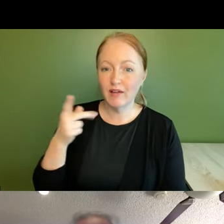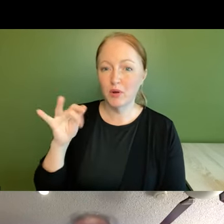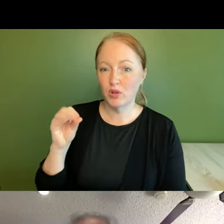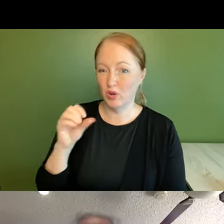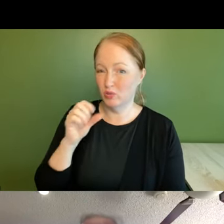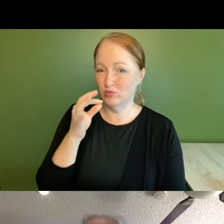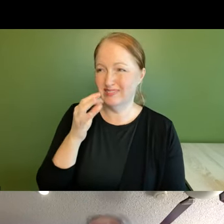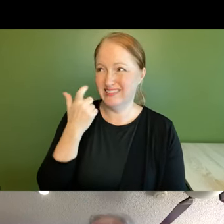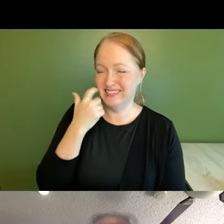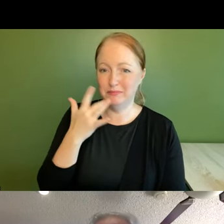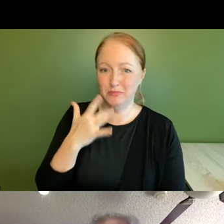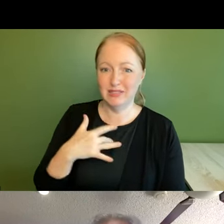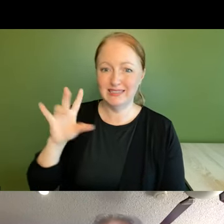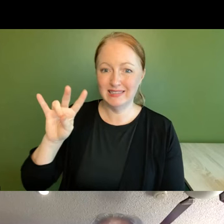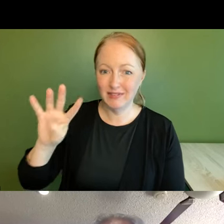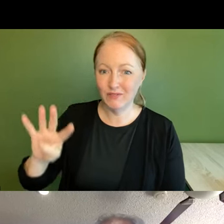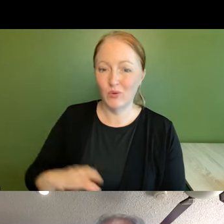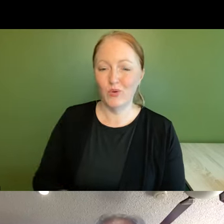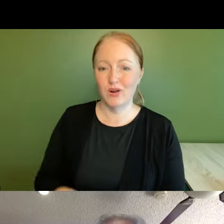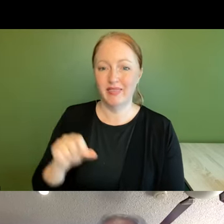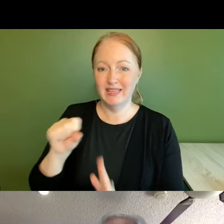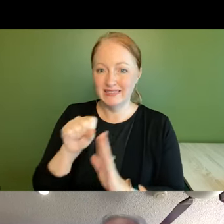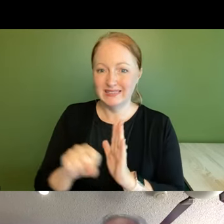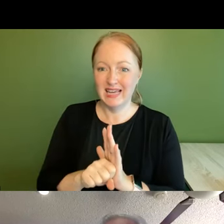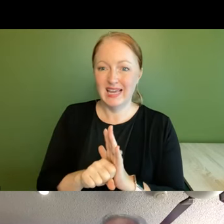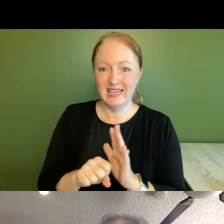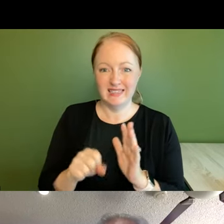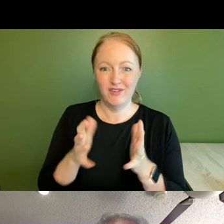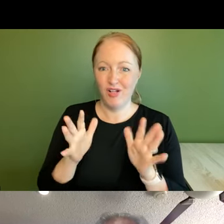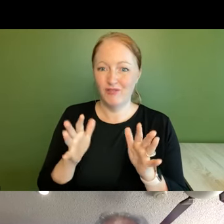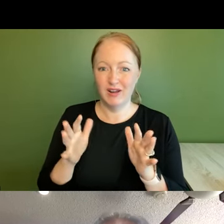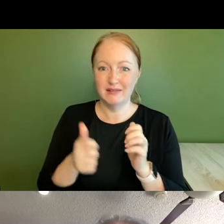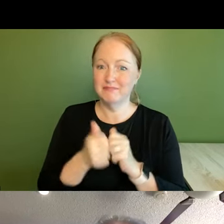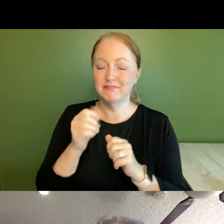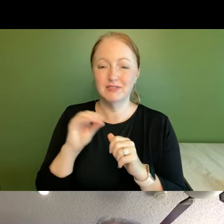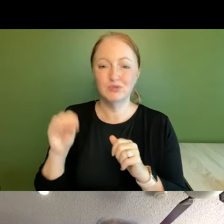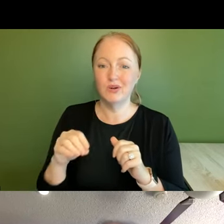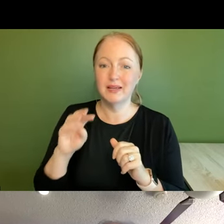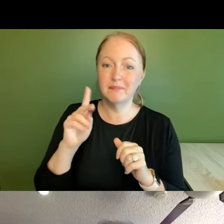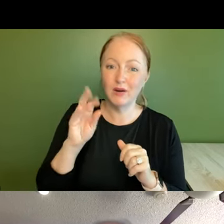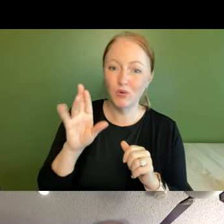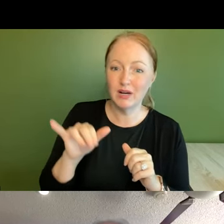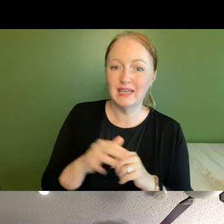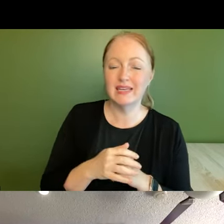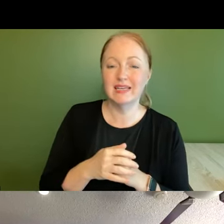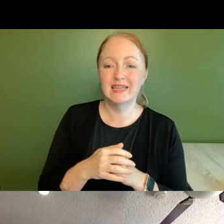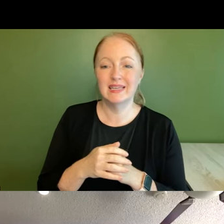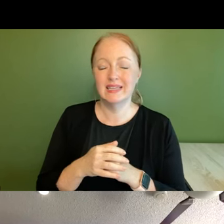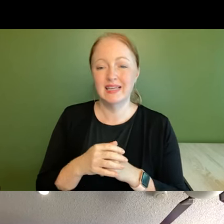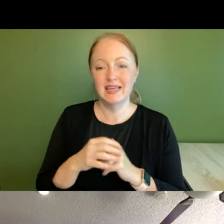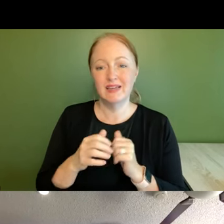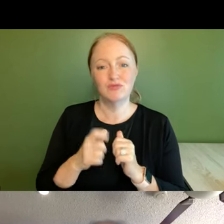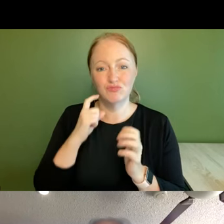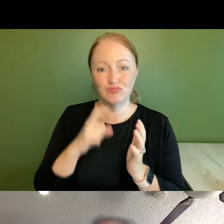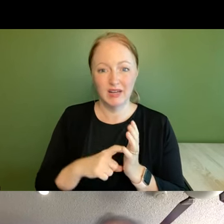74 and in the state that's becoming that's already majority minority and recognizing